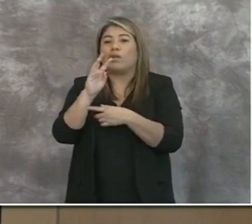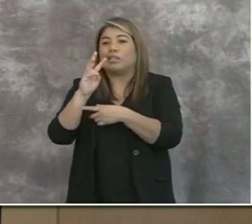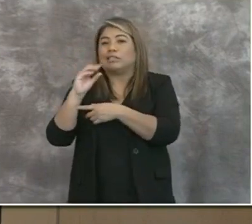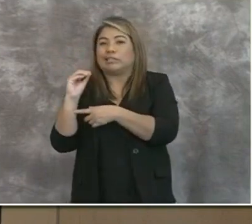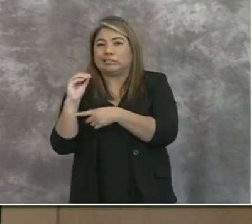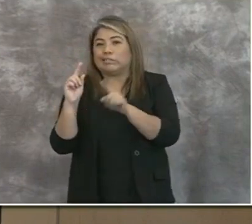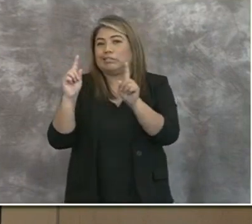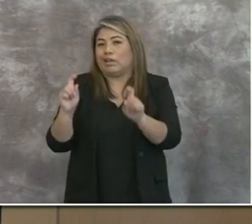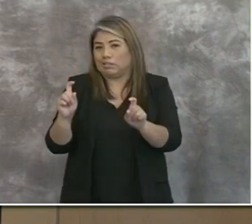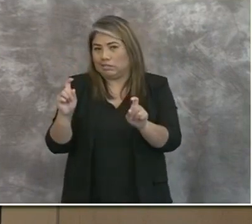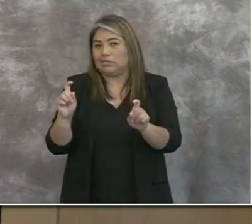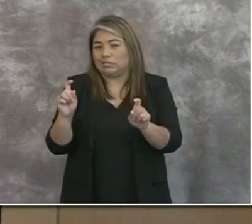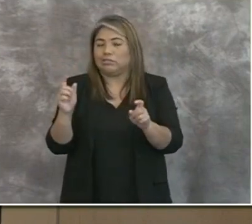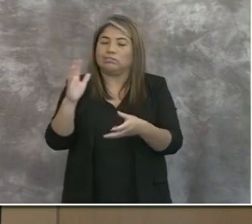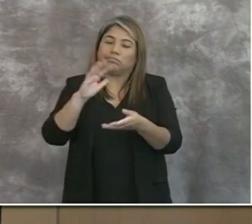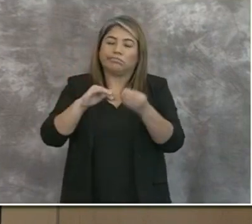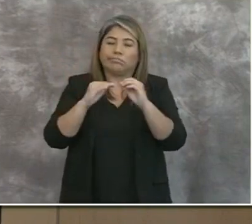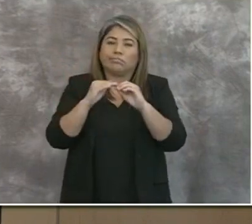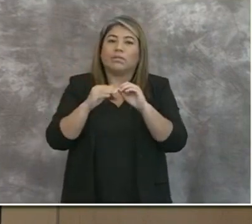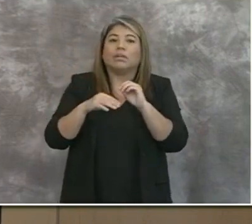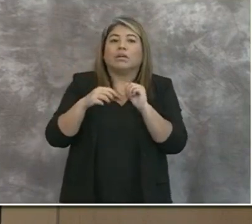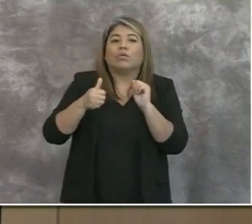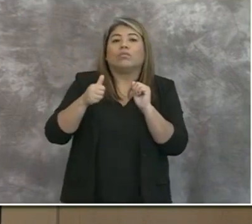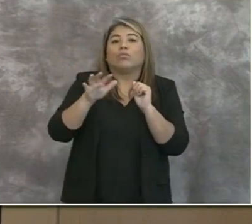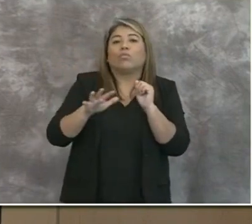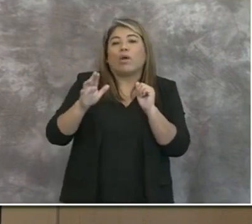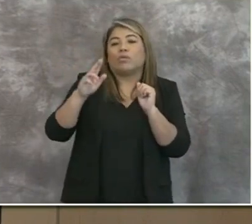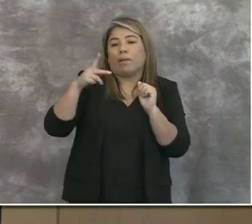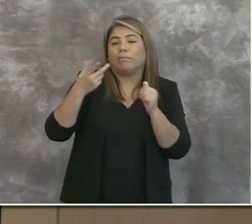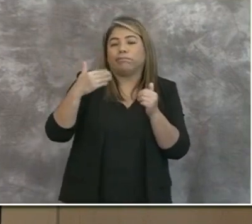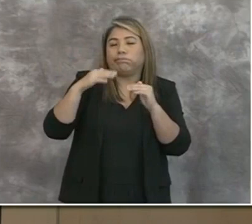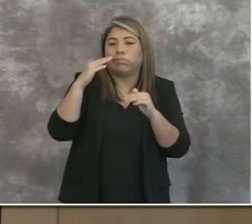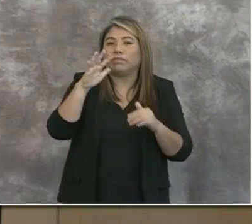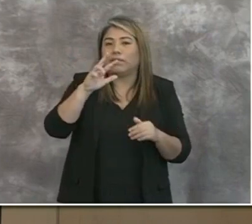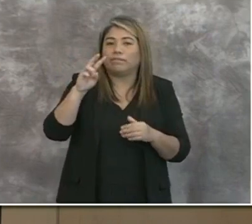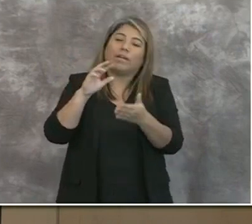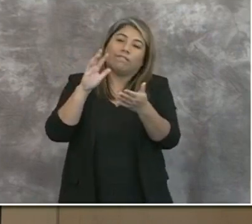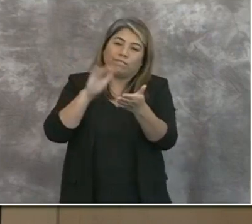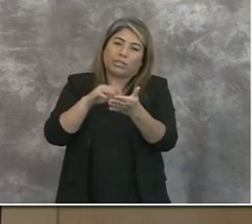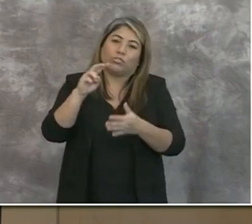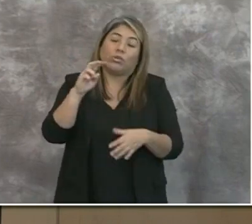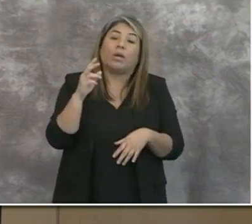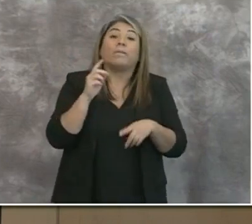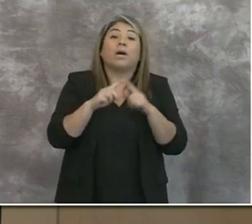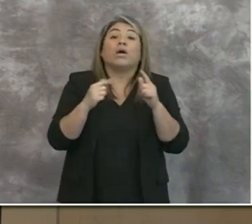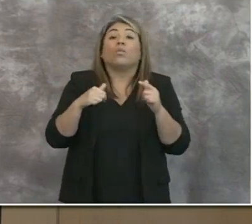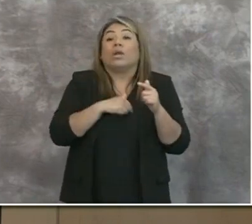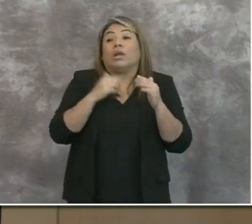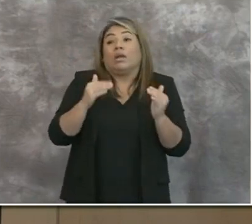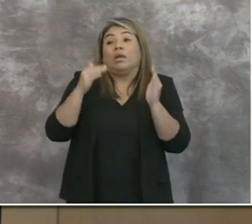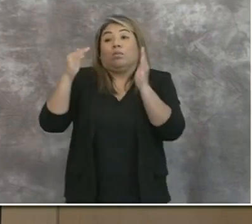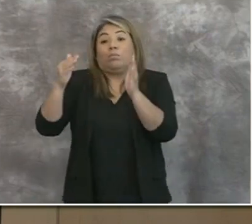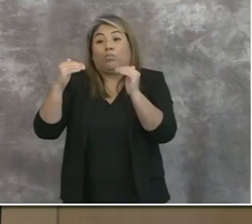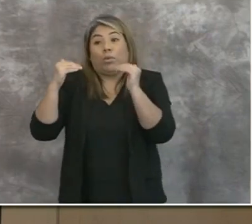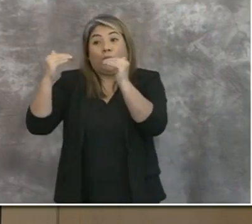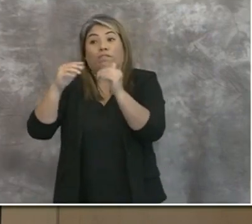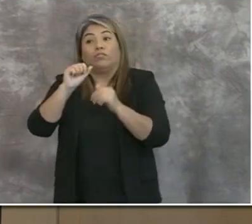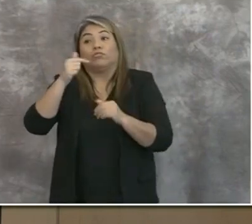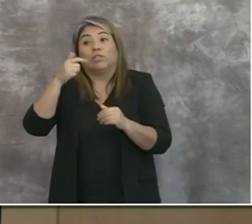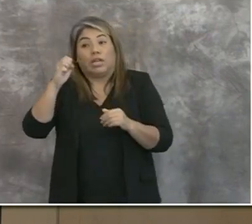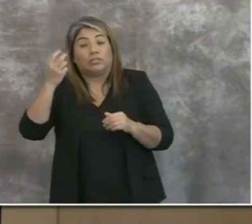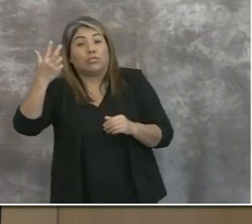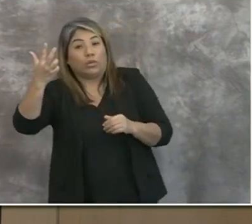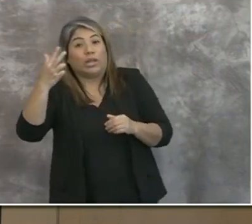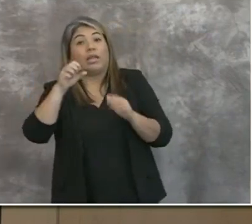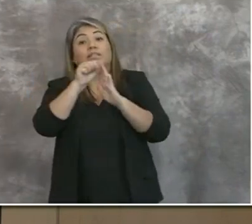tests rounding up to 5,200. When we go to stage three, the state requirement